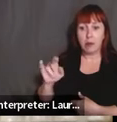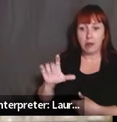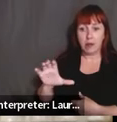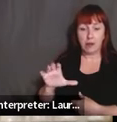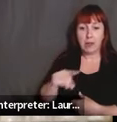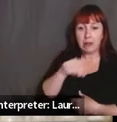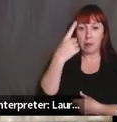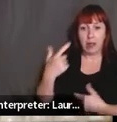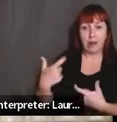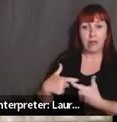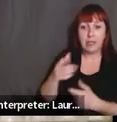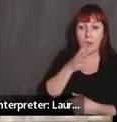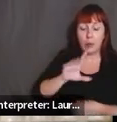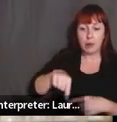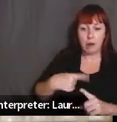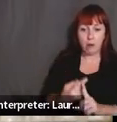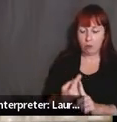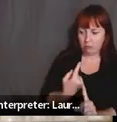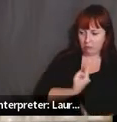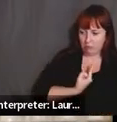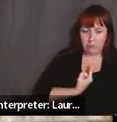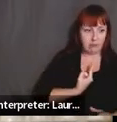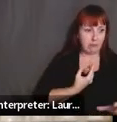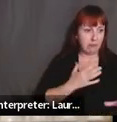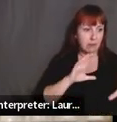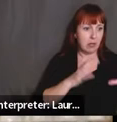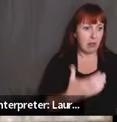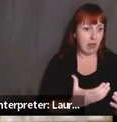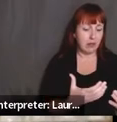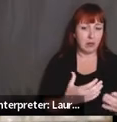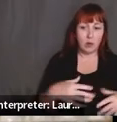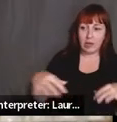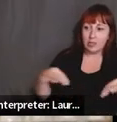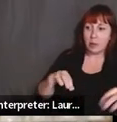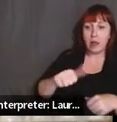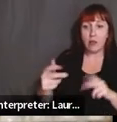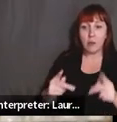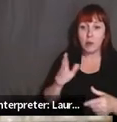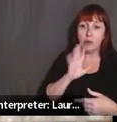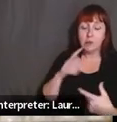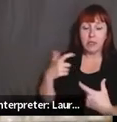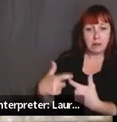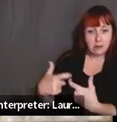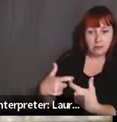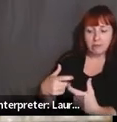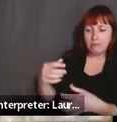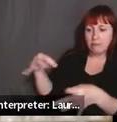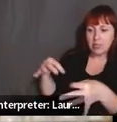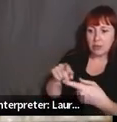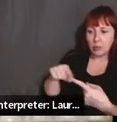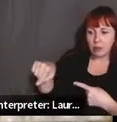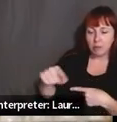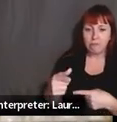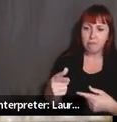in the classroom. So having to explain to other Hispanic speakers and other language